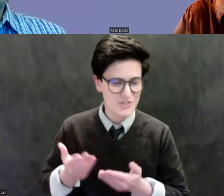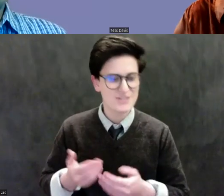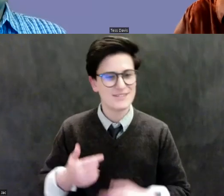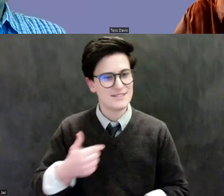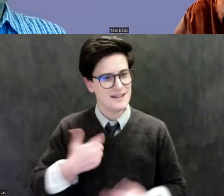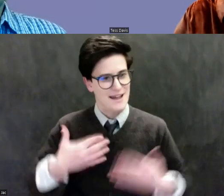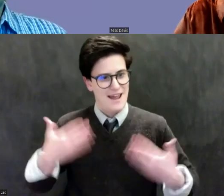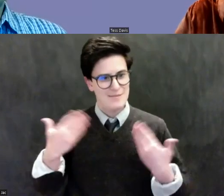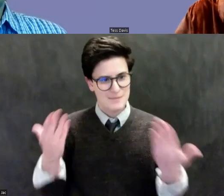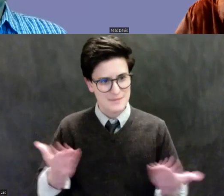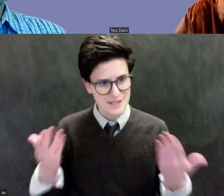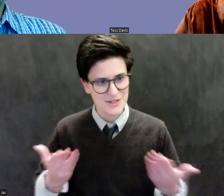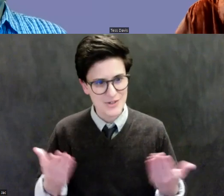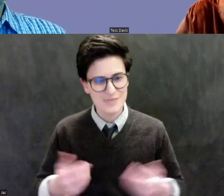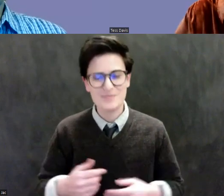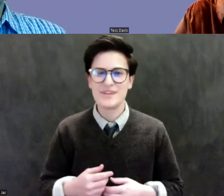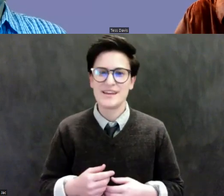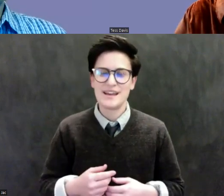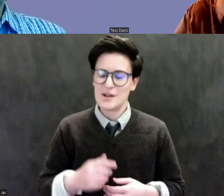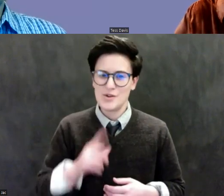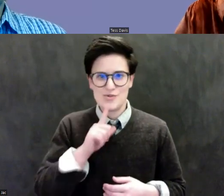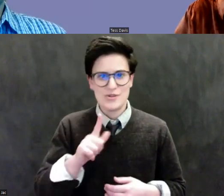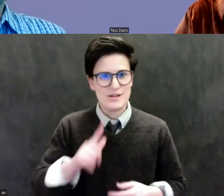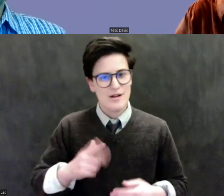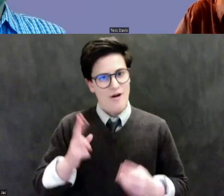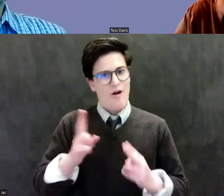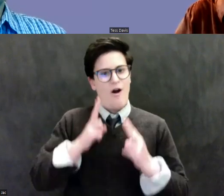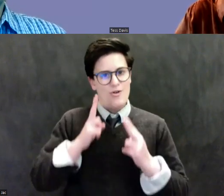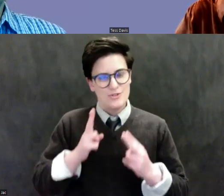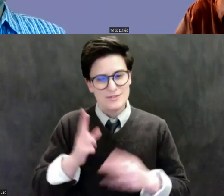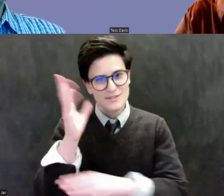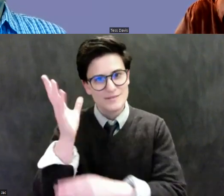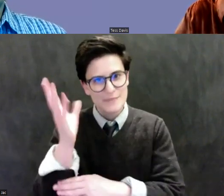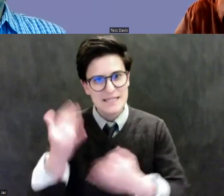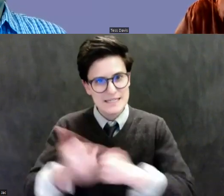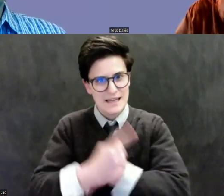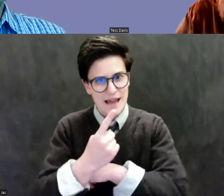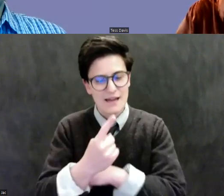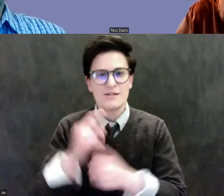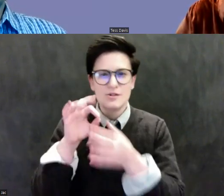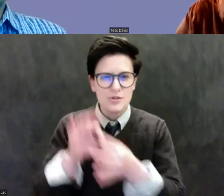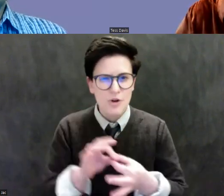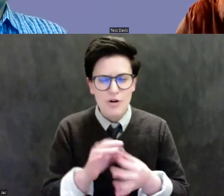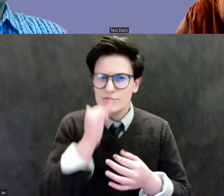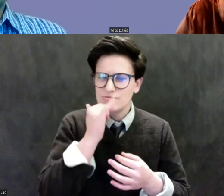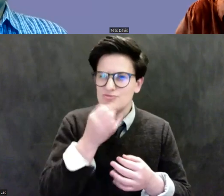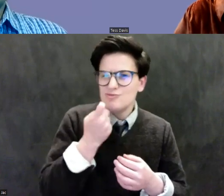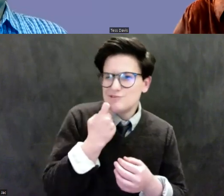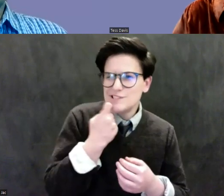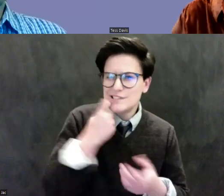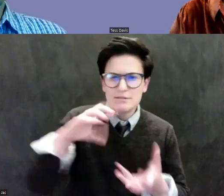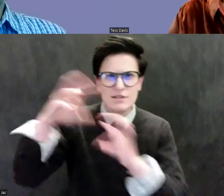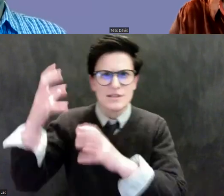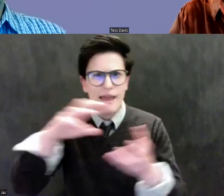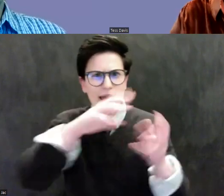here, and I appreciate the invitation to speak today about recent scandals involving stolen Asian art on the American art